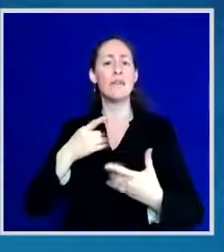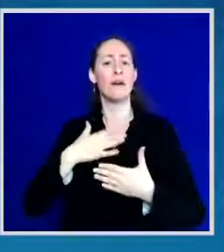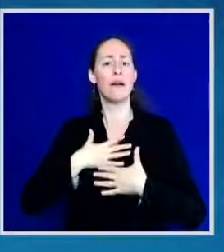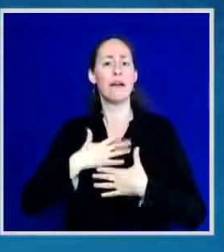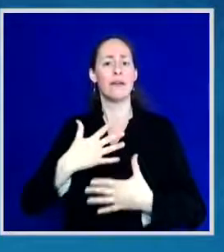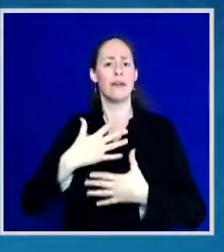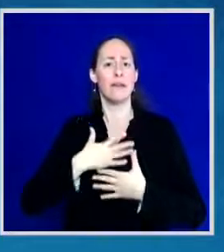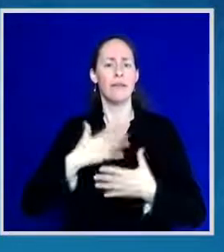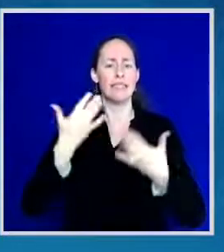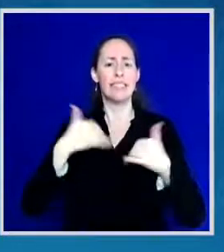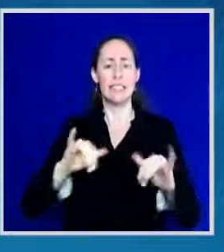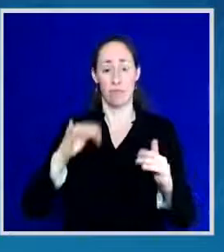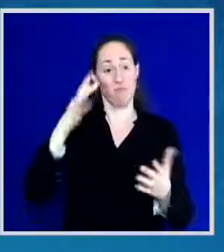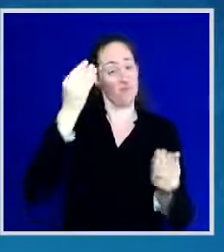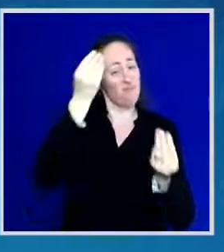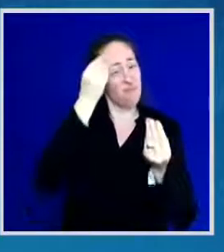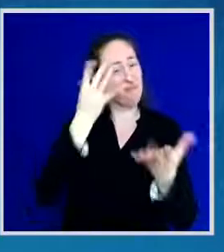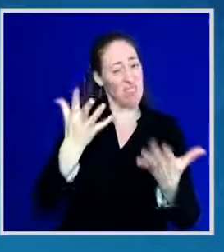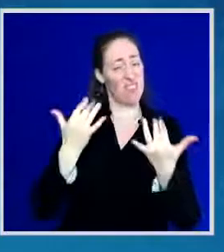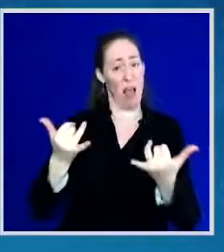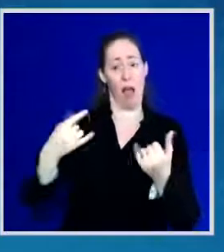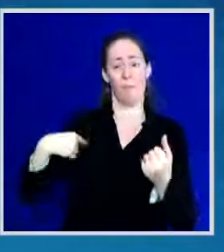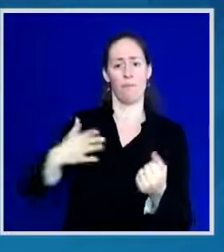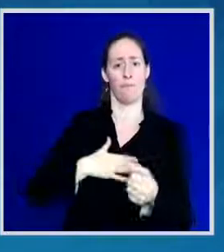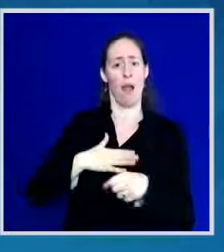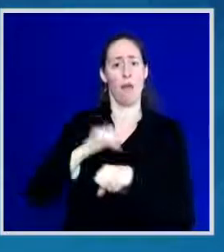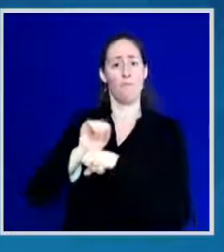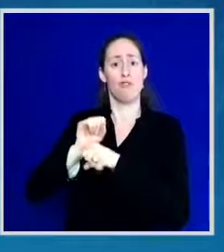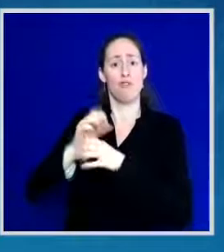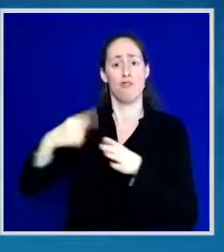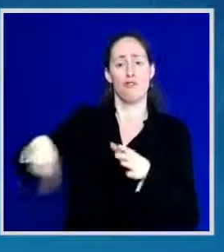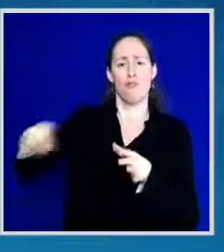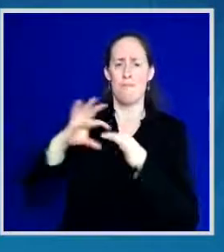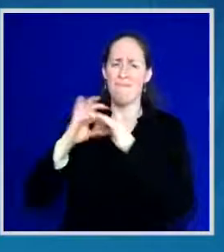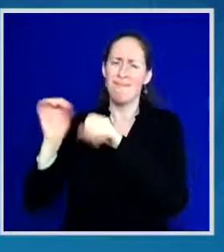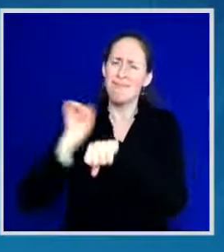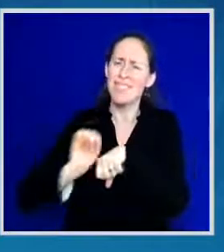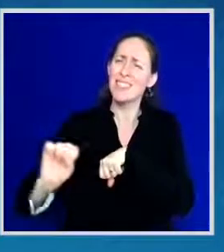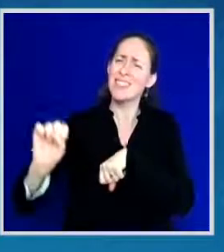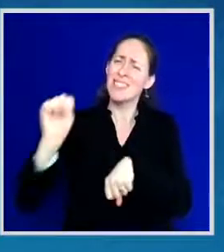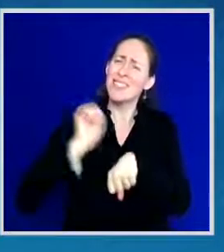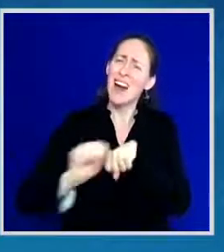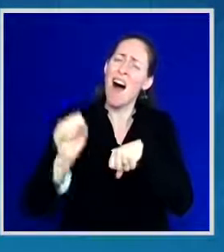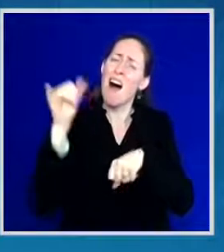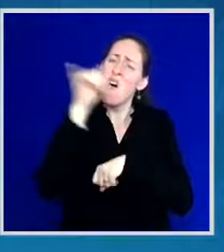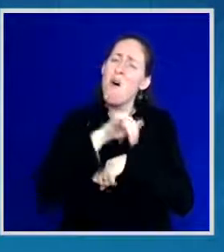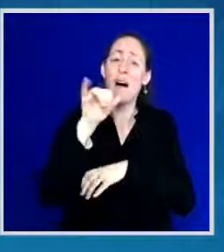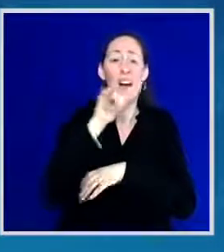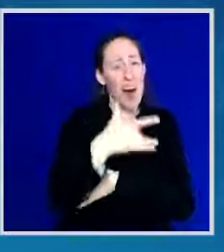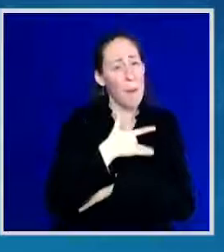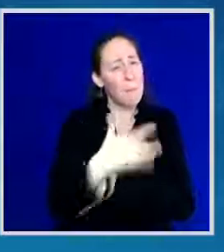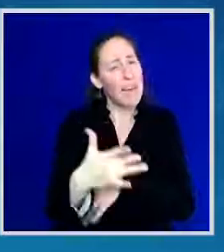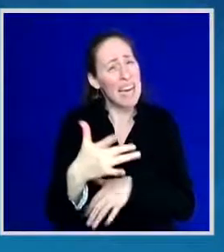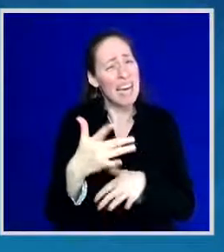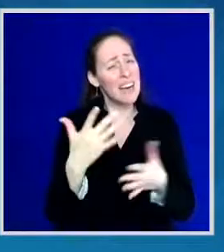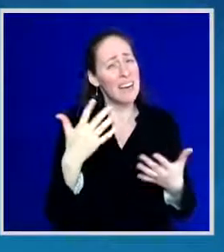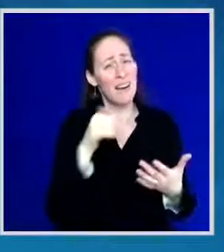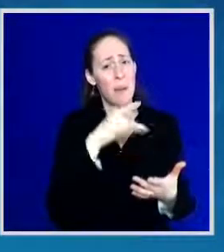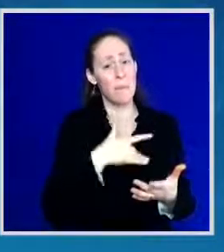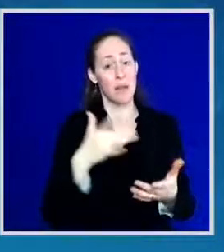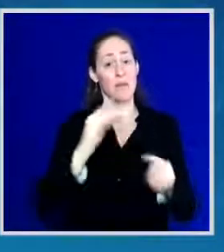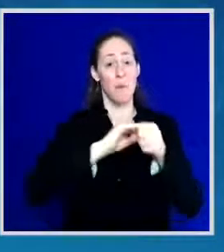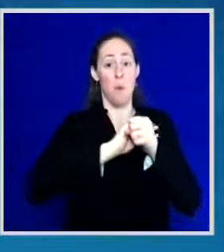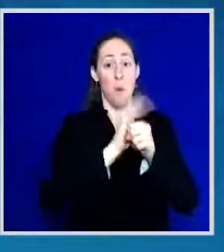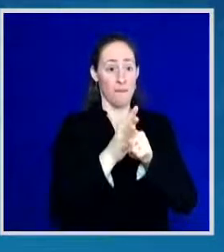It's been a change from the norm. The effects of the virus have caused us to change our lives in several ways.